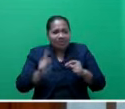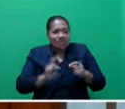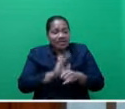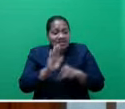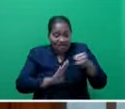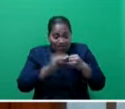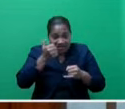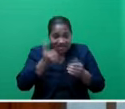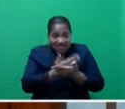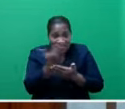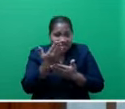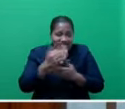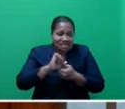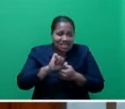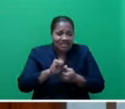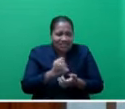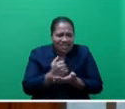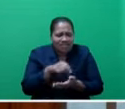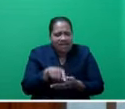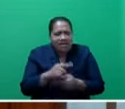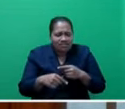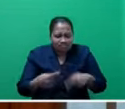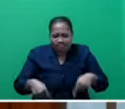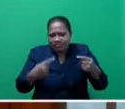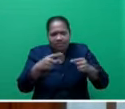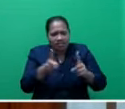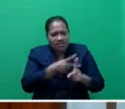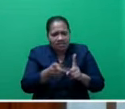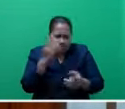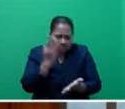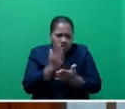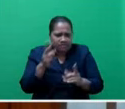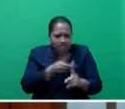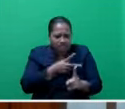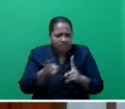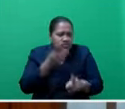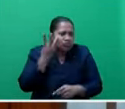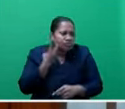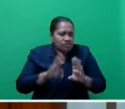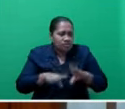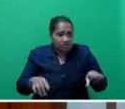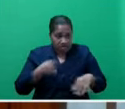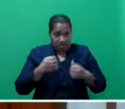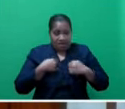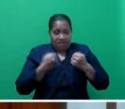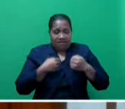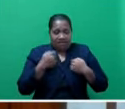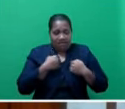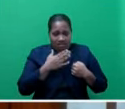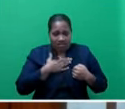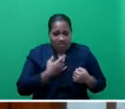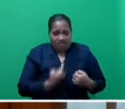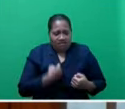of activism against violence against women and children. As a survivor of violence myself, I stand tall for